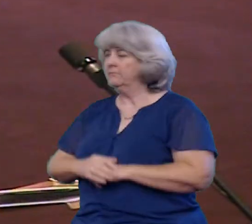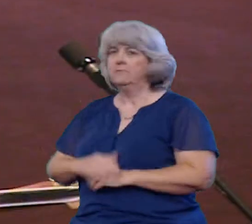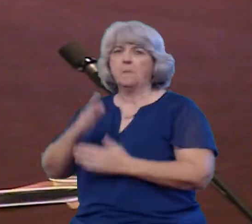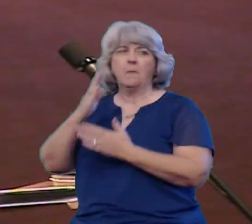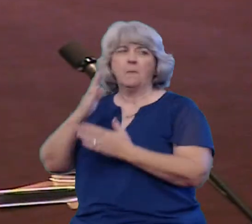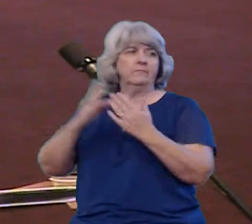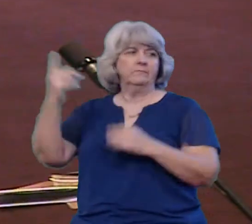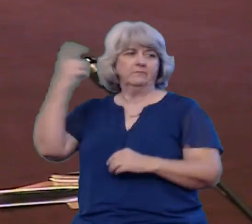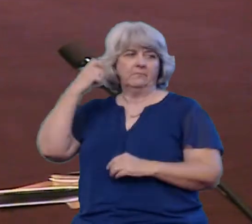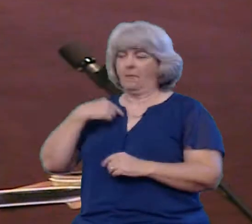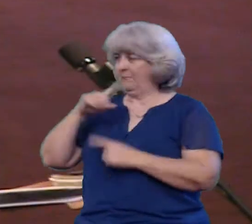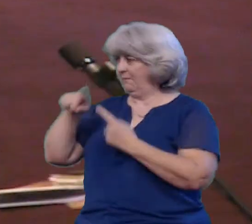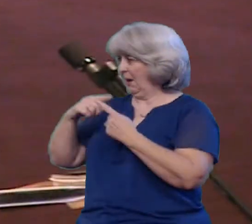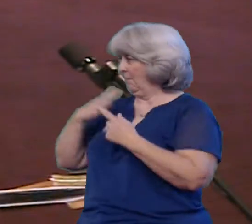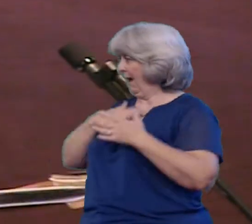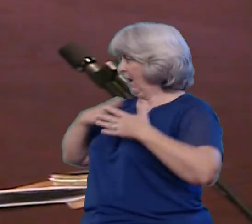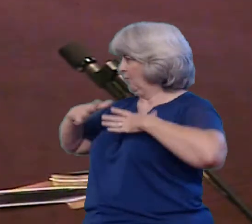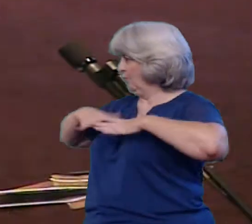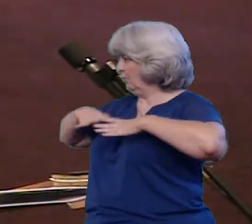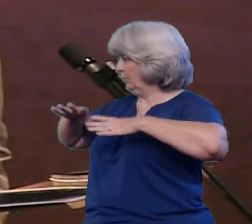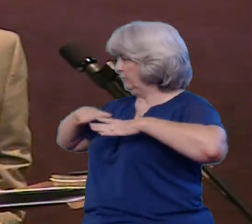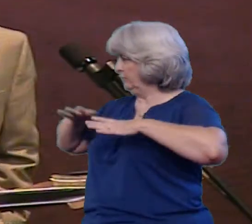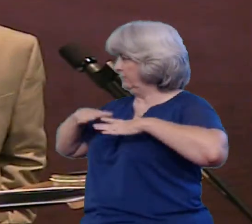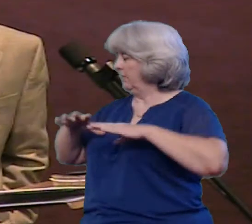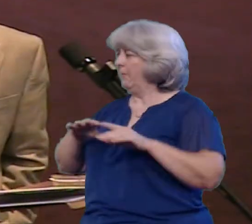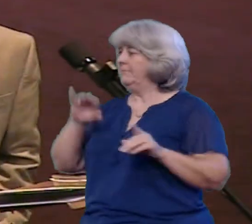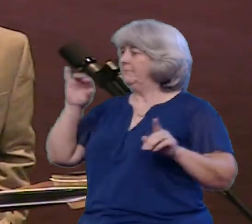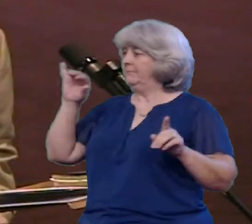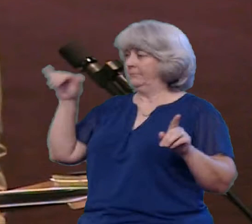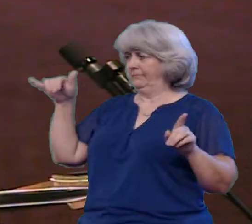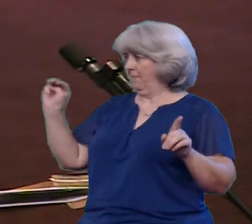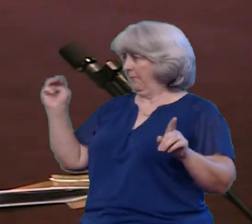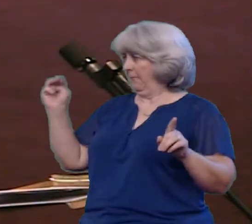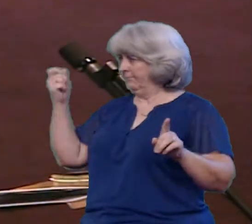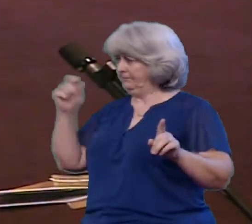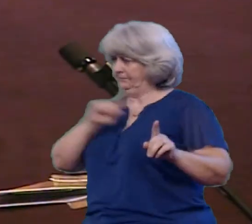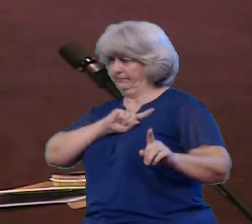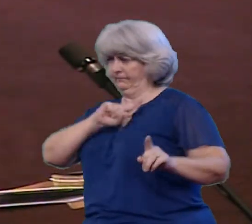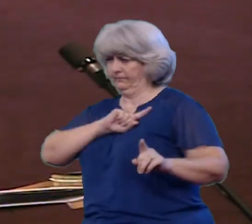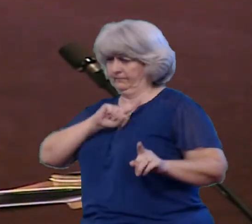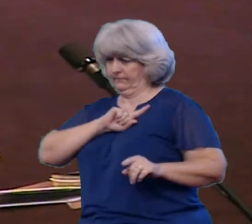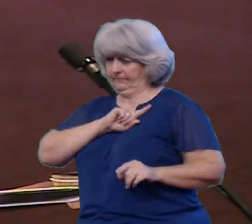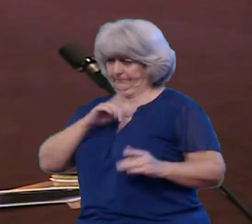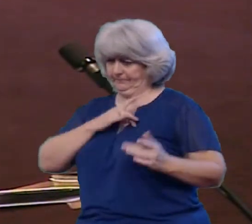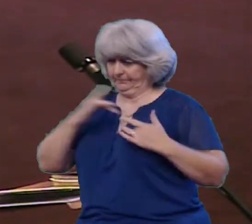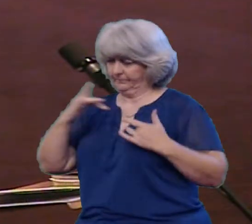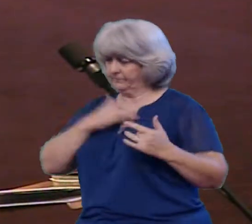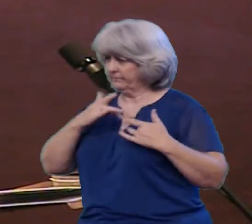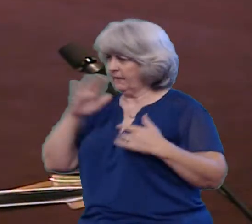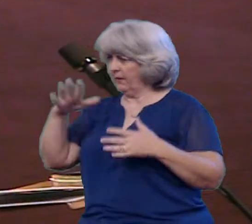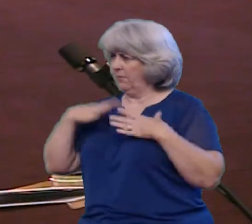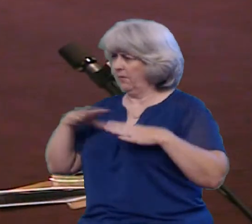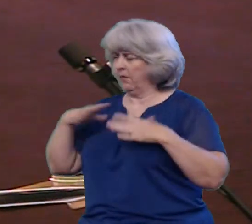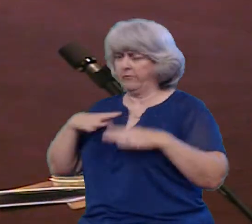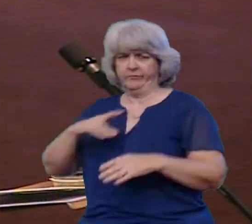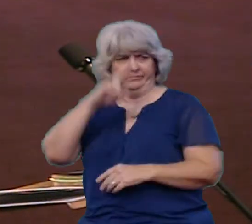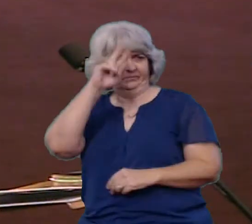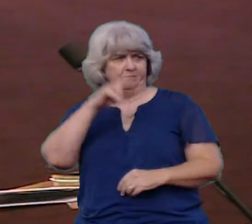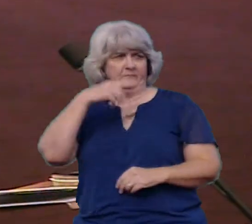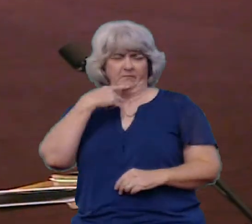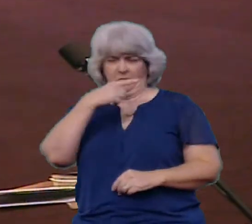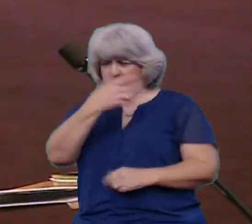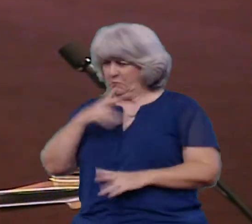And so Jim was a little worried before I came here tonight About what I might wear And he told me I was a little overdressed And I said well